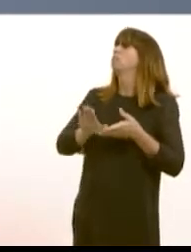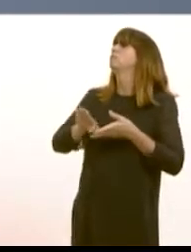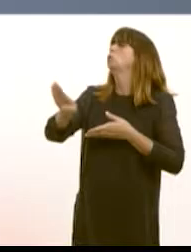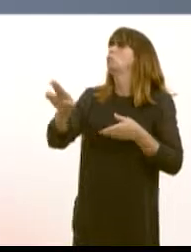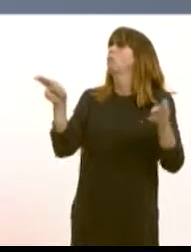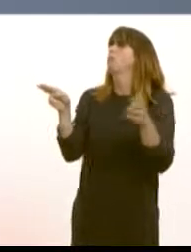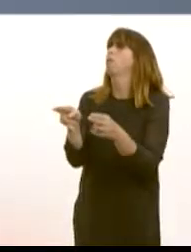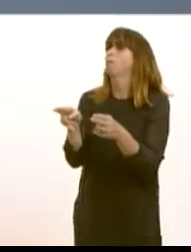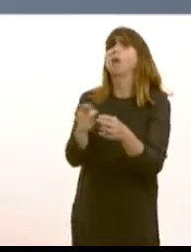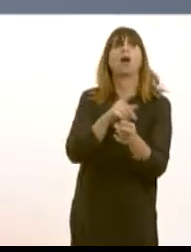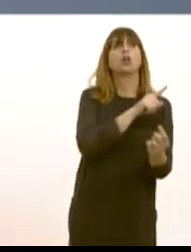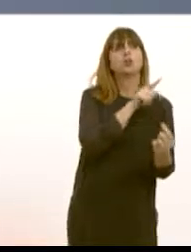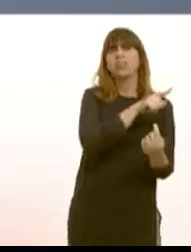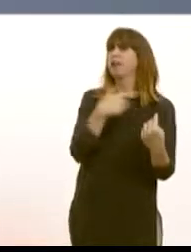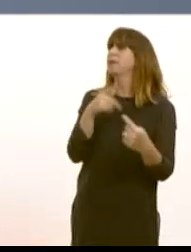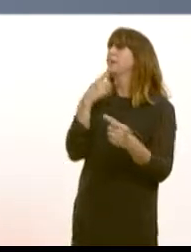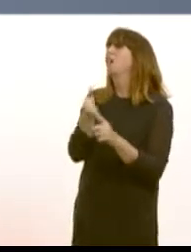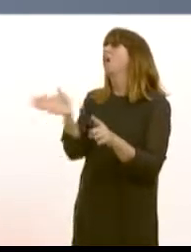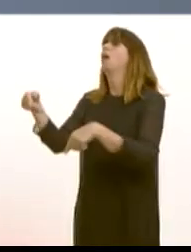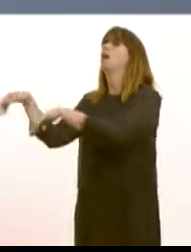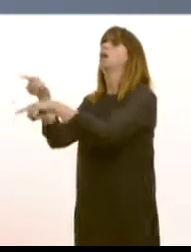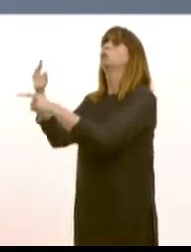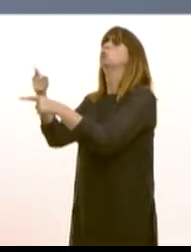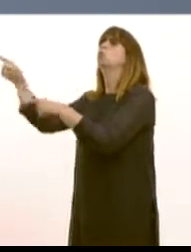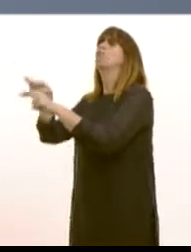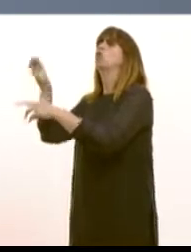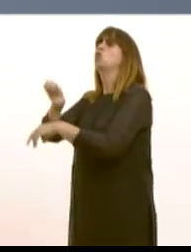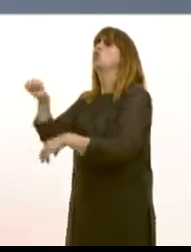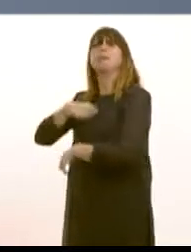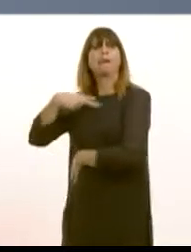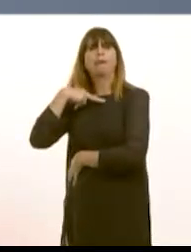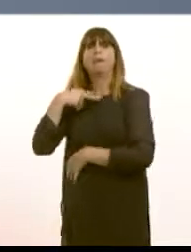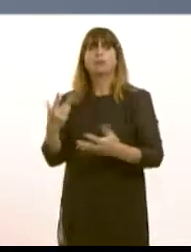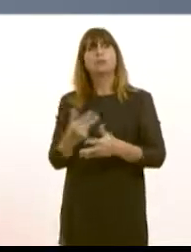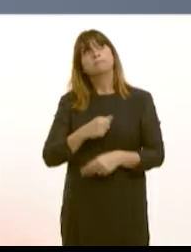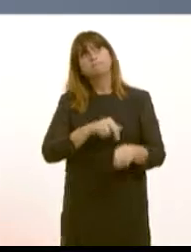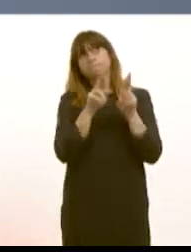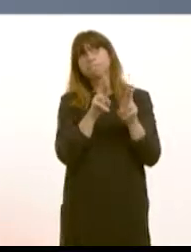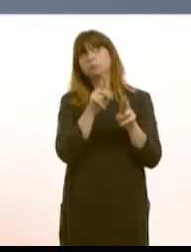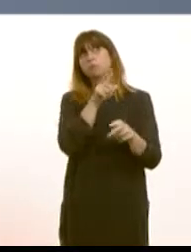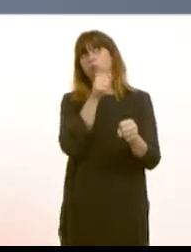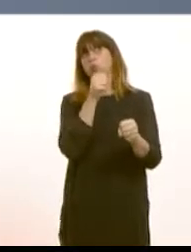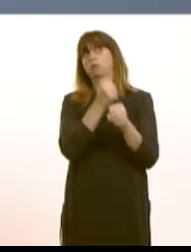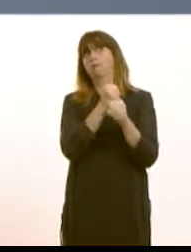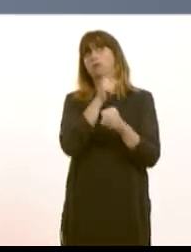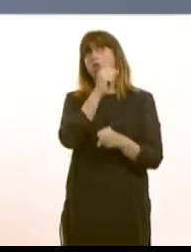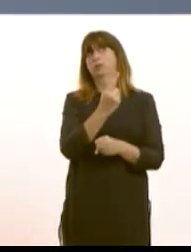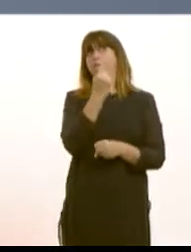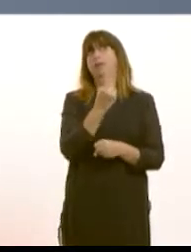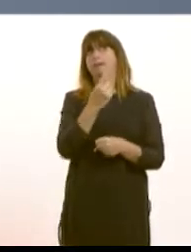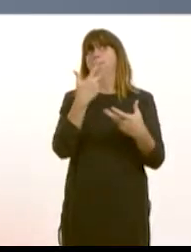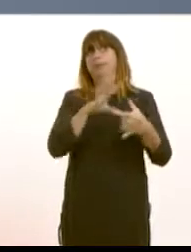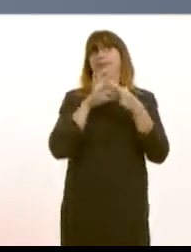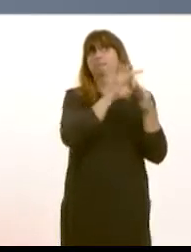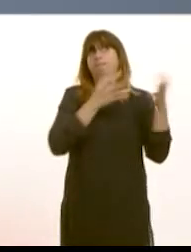back to Ford Europe on this matter but there are three very legitimate questions which I hope your government and yourself as First Minister has been interacting with